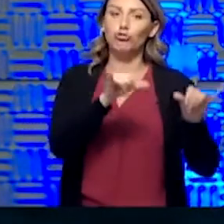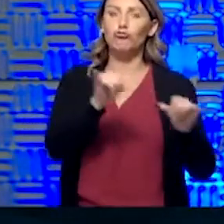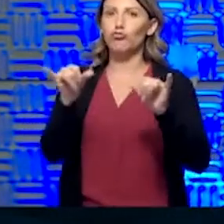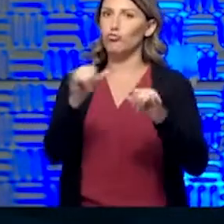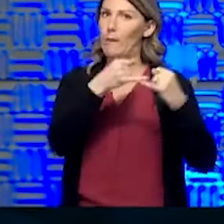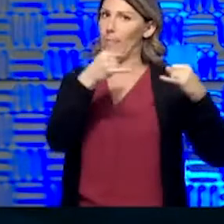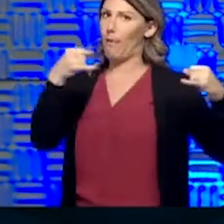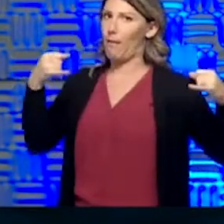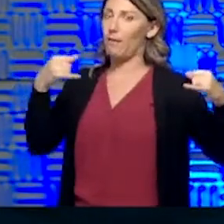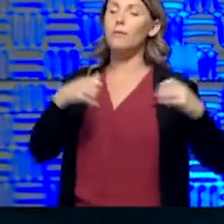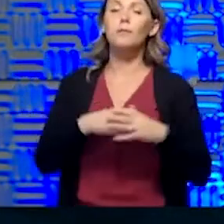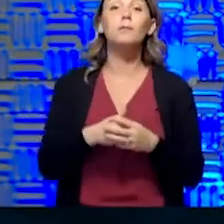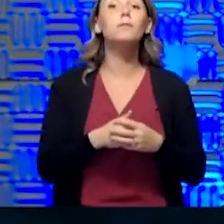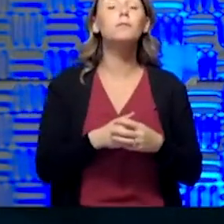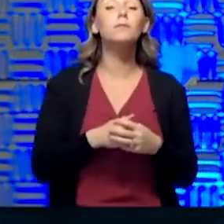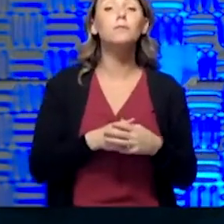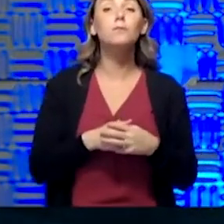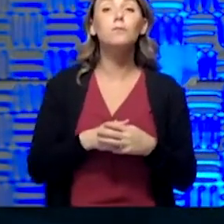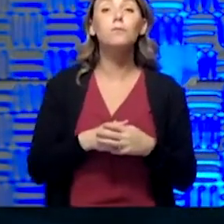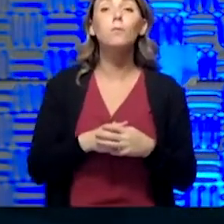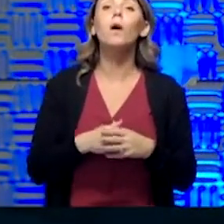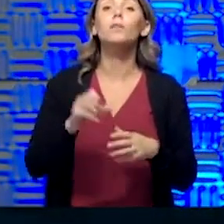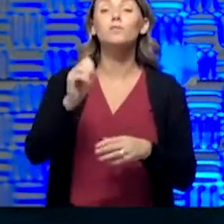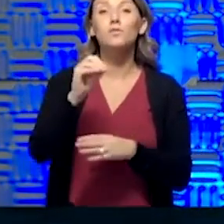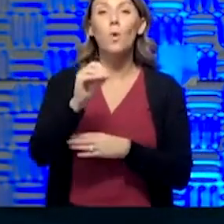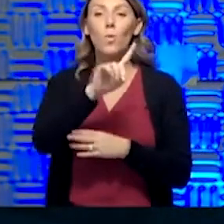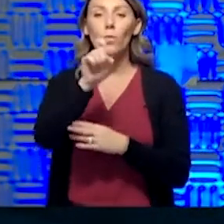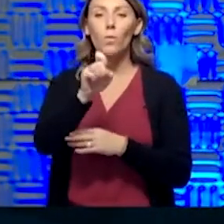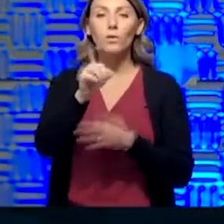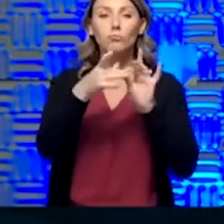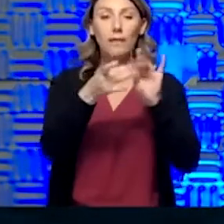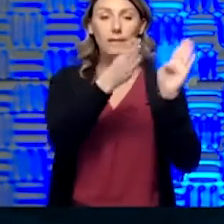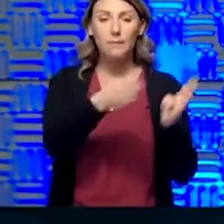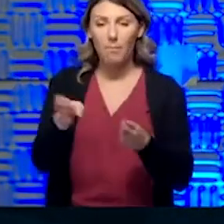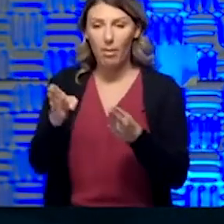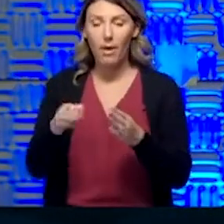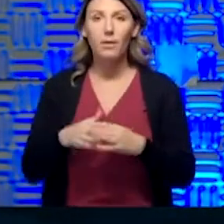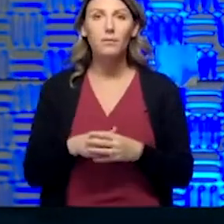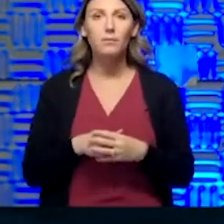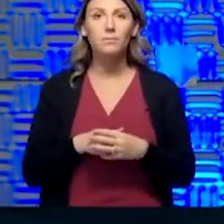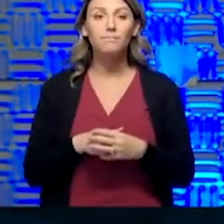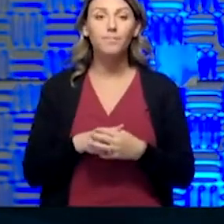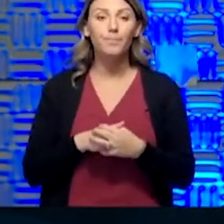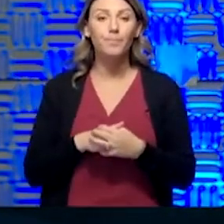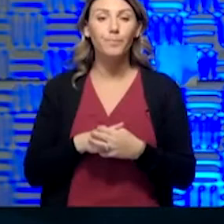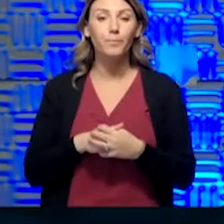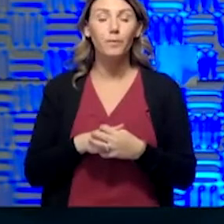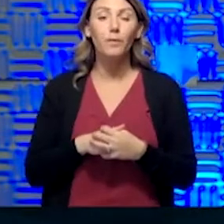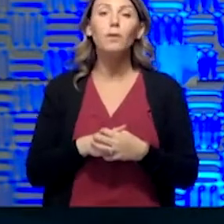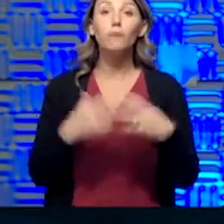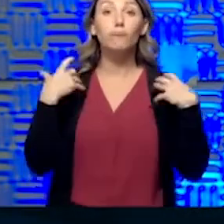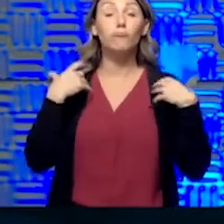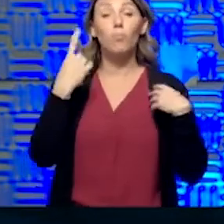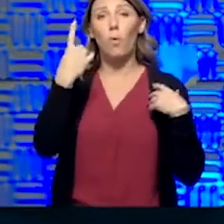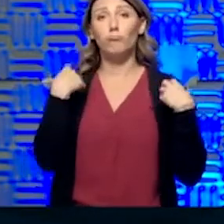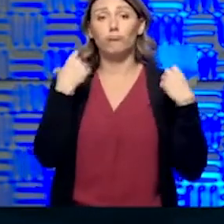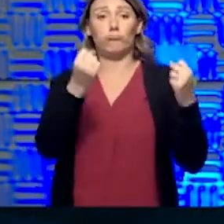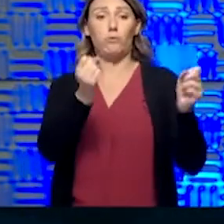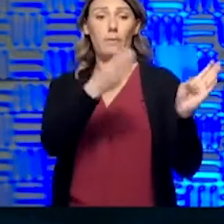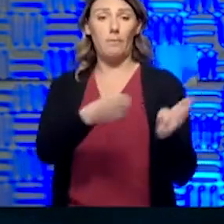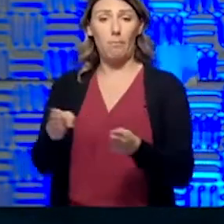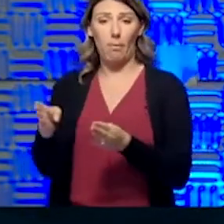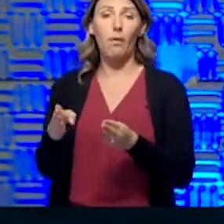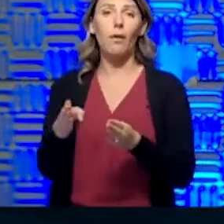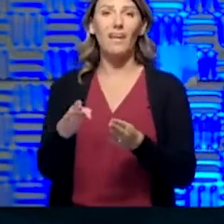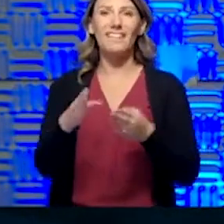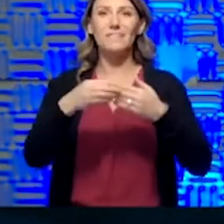Celia, to your question of me, or I guess of the plan, there's the plan. One of the things I think the strengths of the plan, the framework, is that